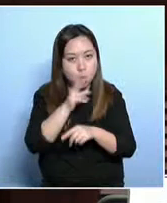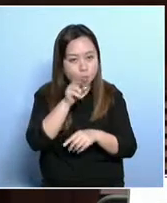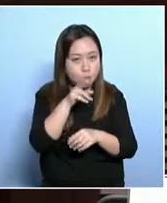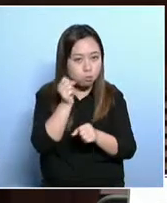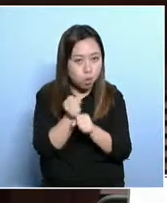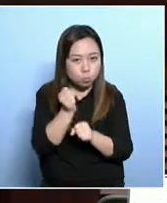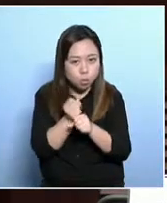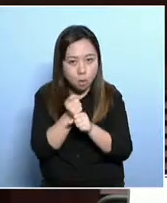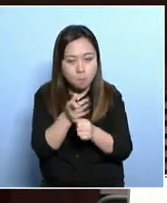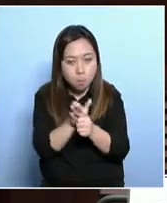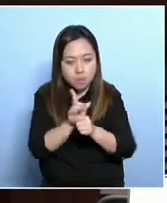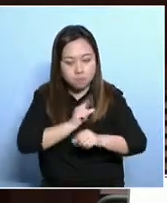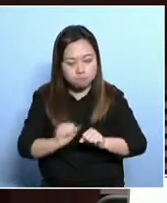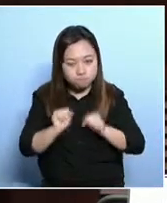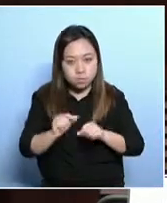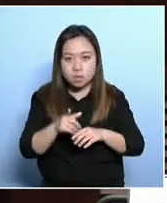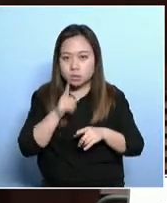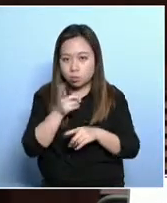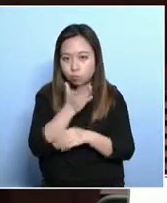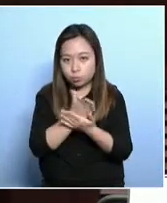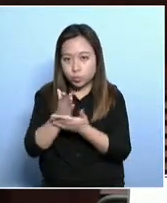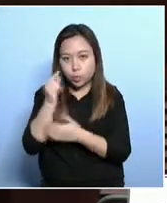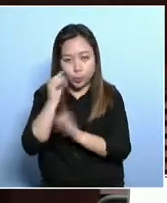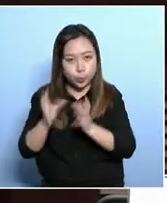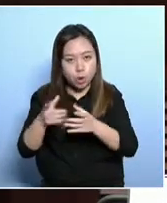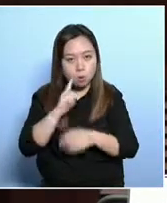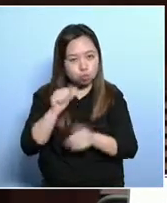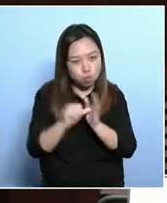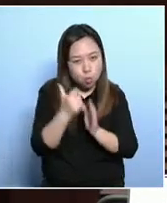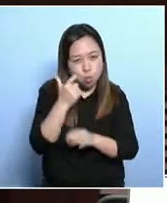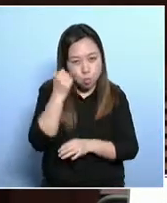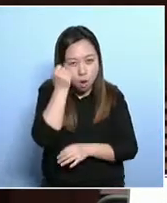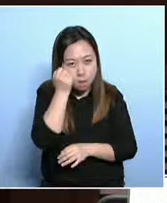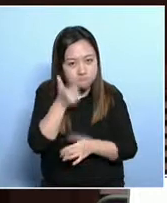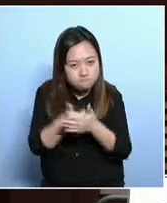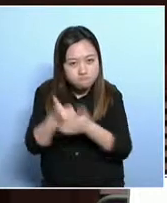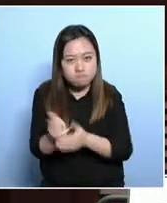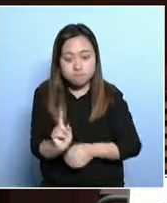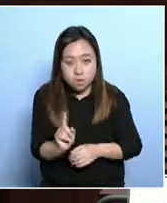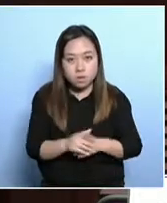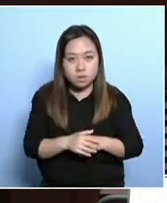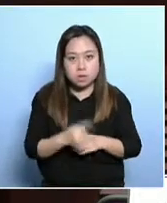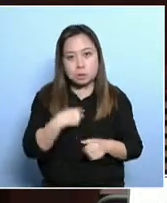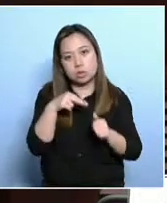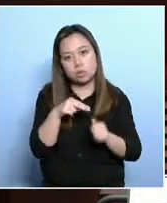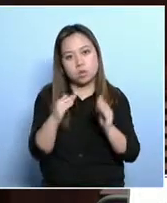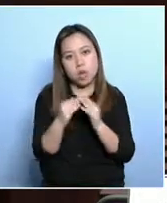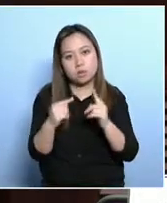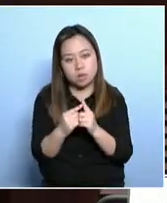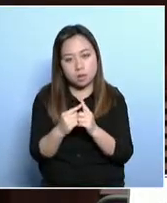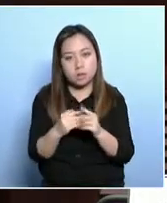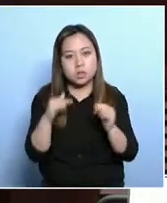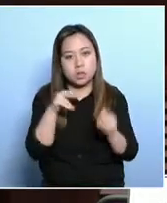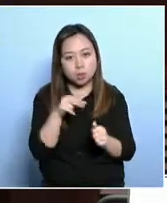Now, we try to help the poor to earn their own upkeep.